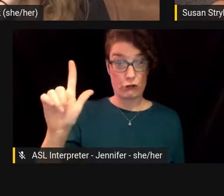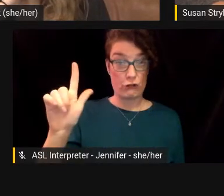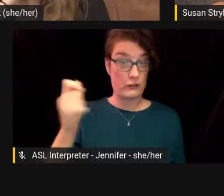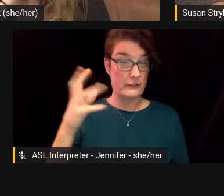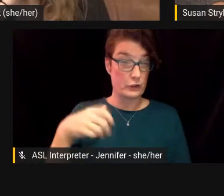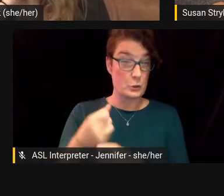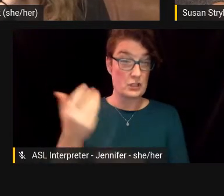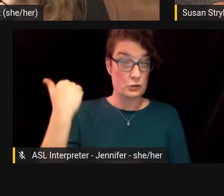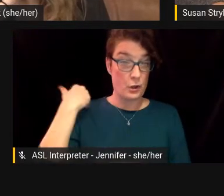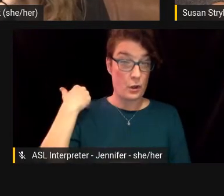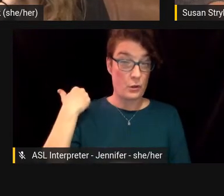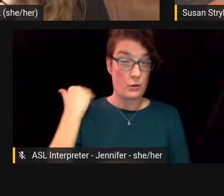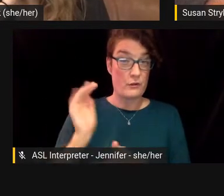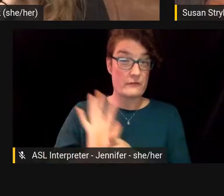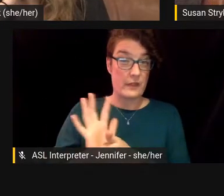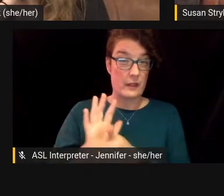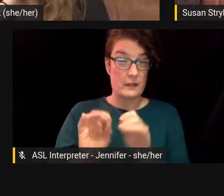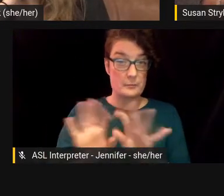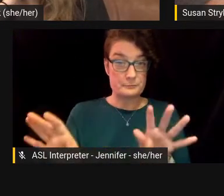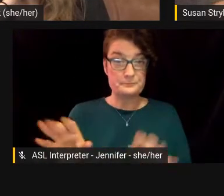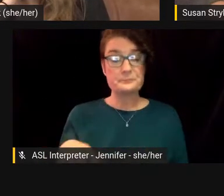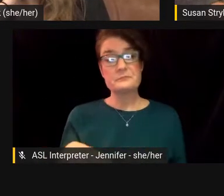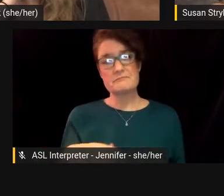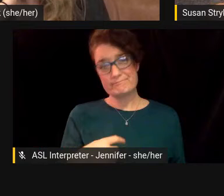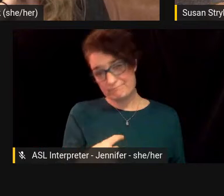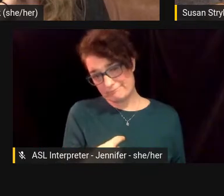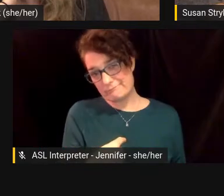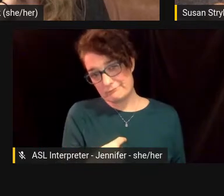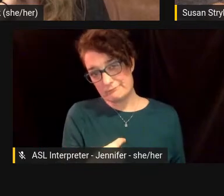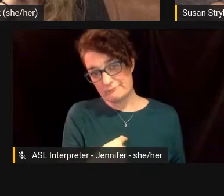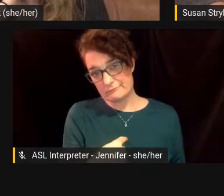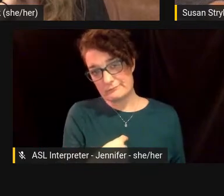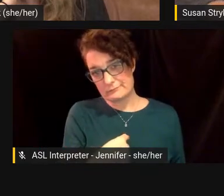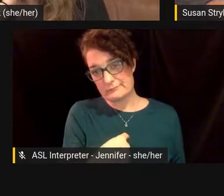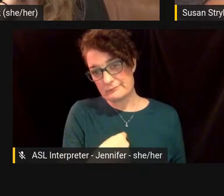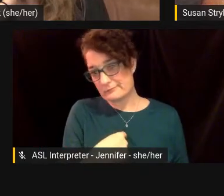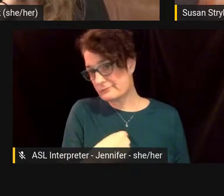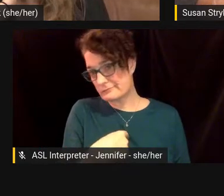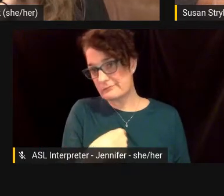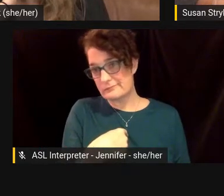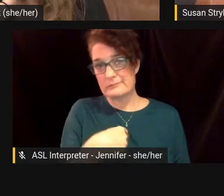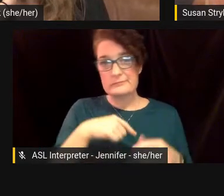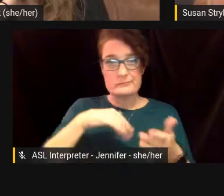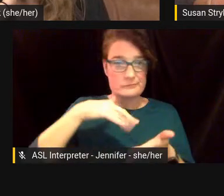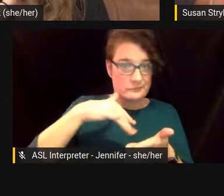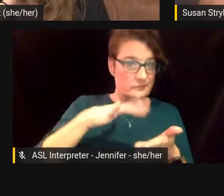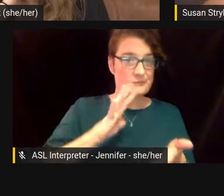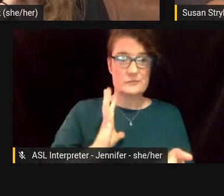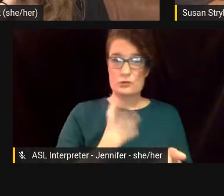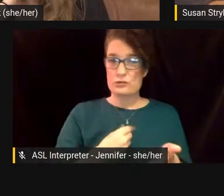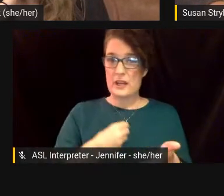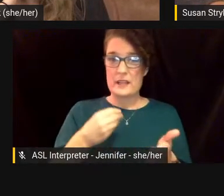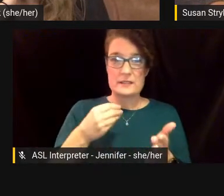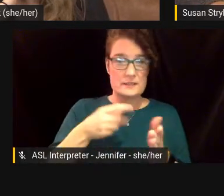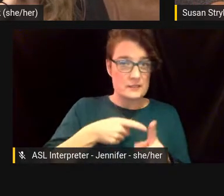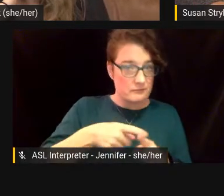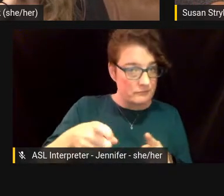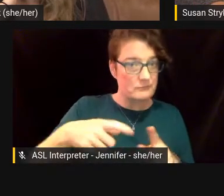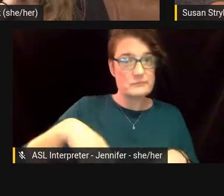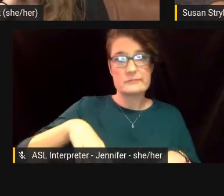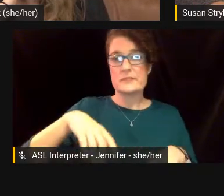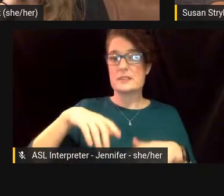because I've been doing trans history and trans studies and I'm a filmmaker, I